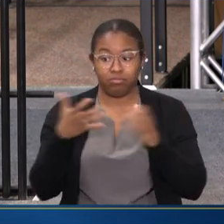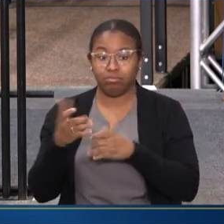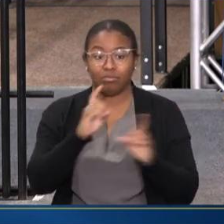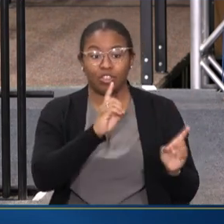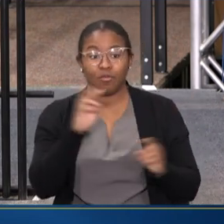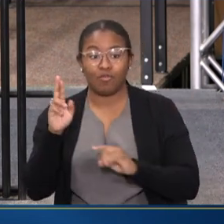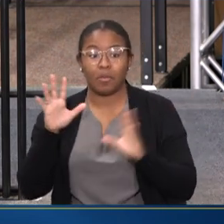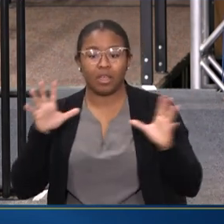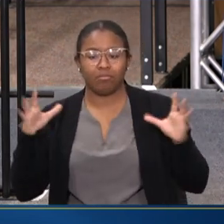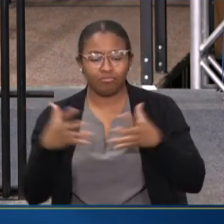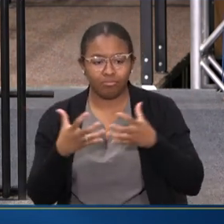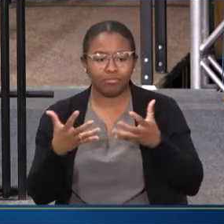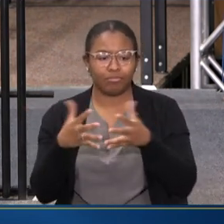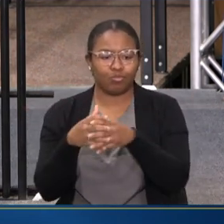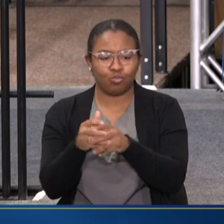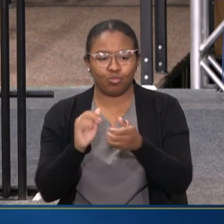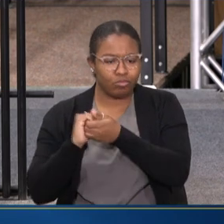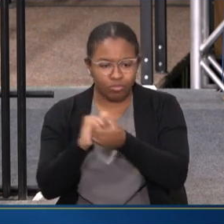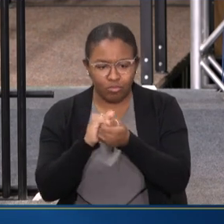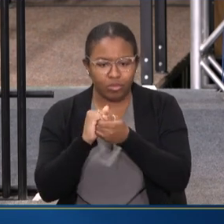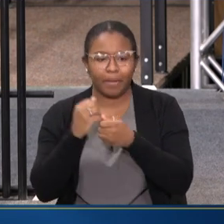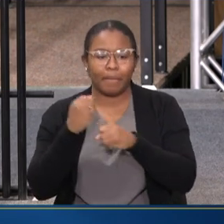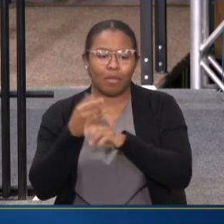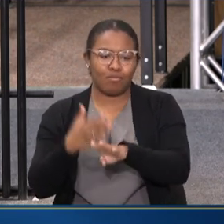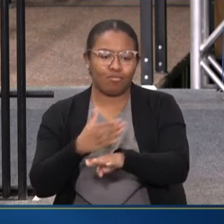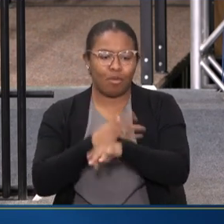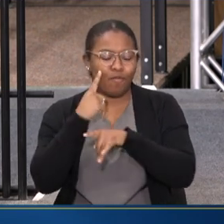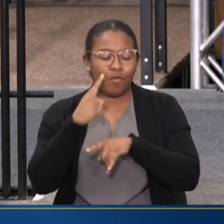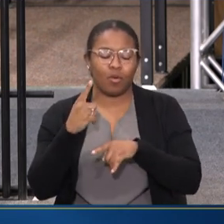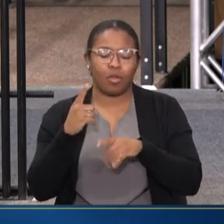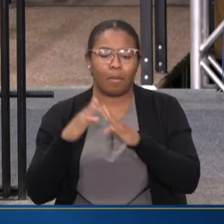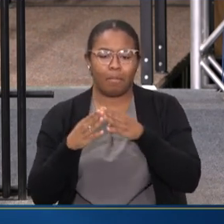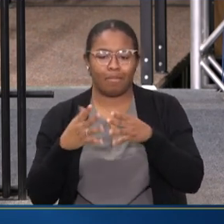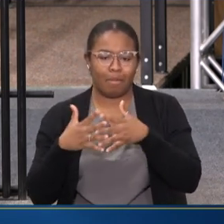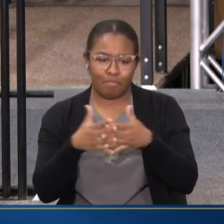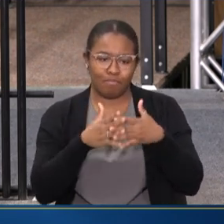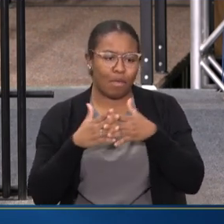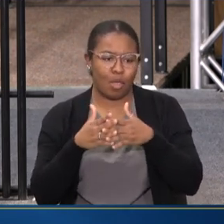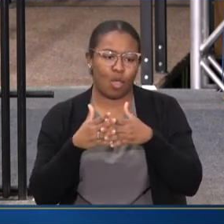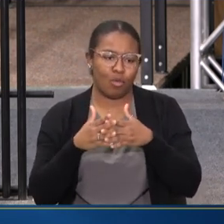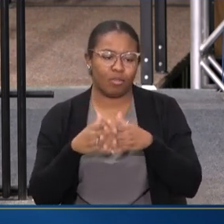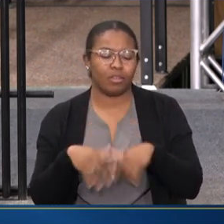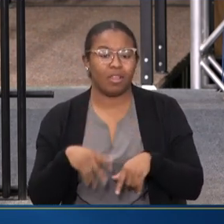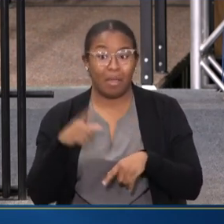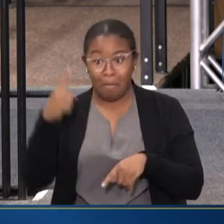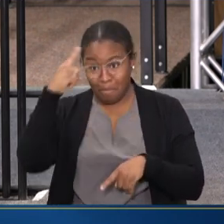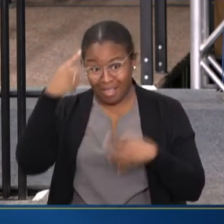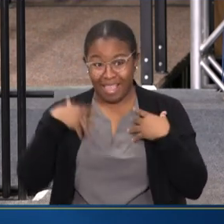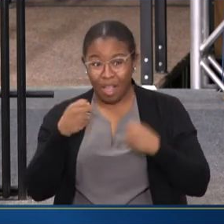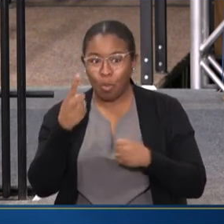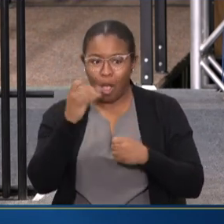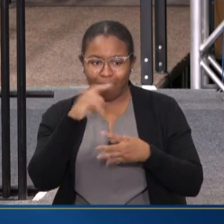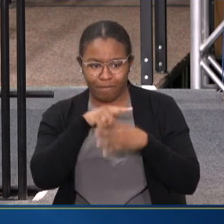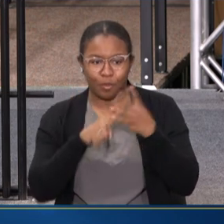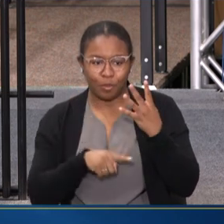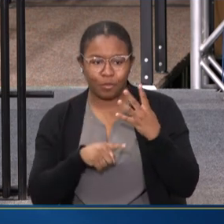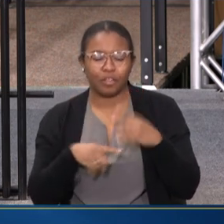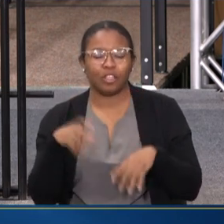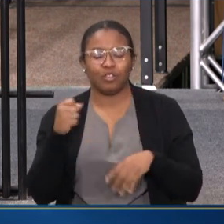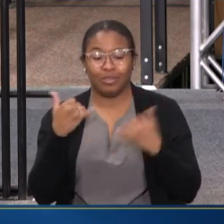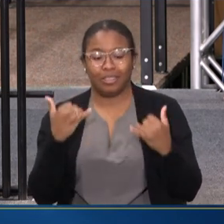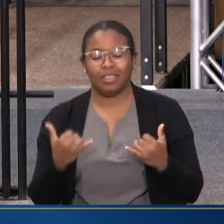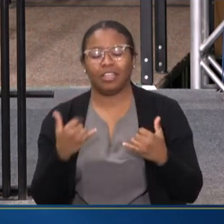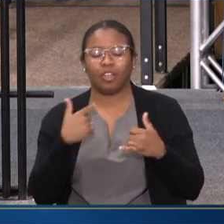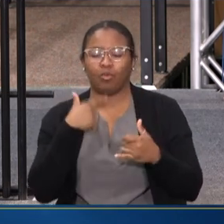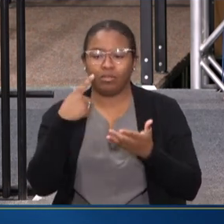AND MAKE PROGRESS FOR THE AMERICAN PEOPLE. MENTAL HEALTH IS ONE OF THOSE AREAS. TODAY WE'RE TALKING